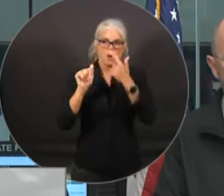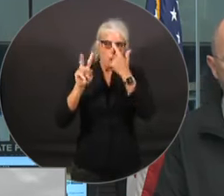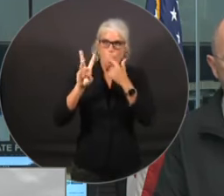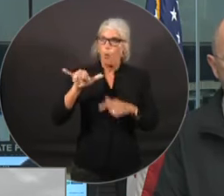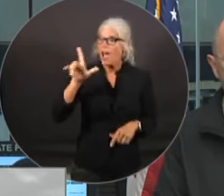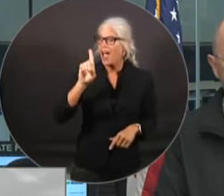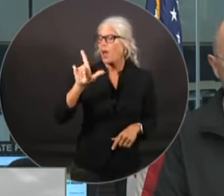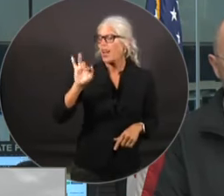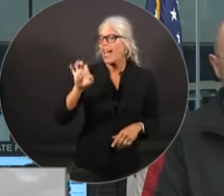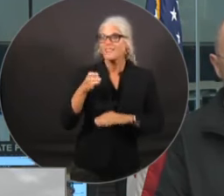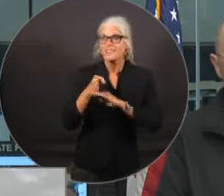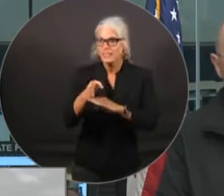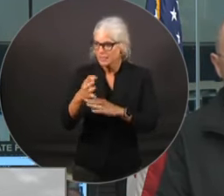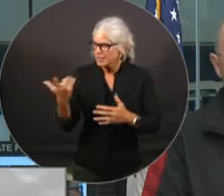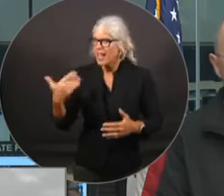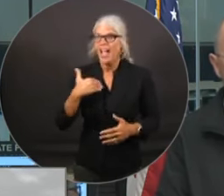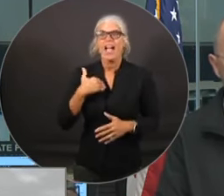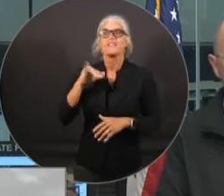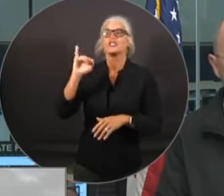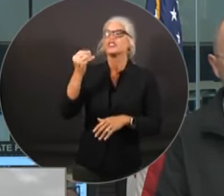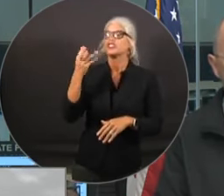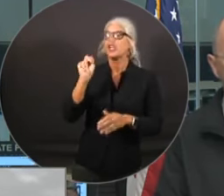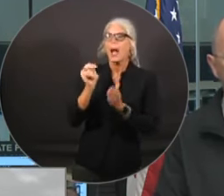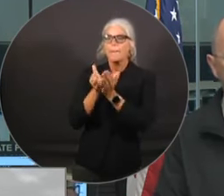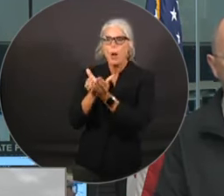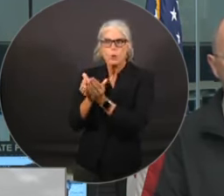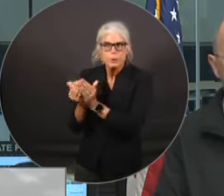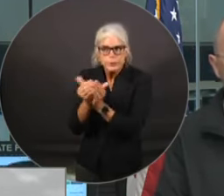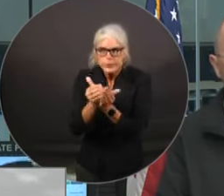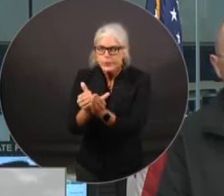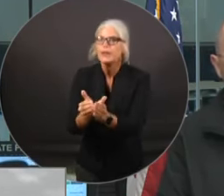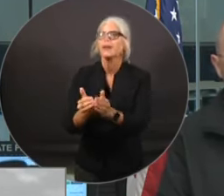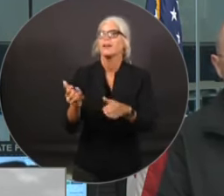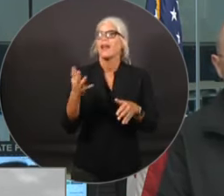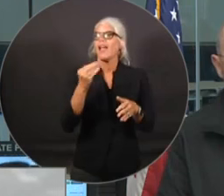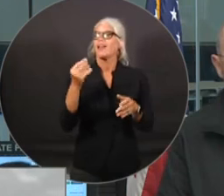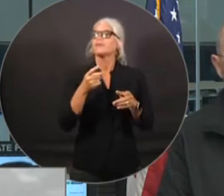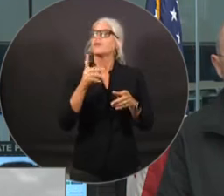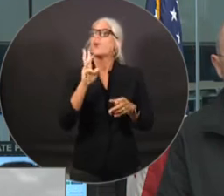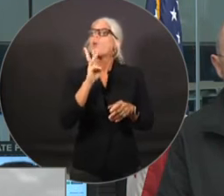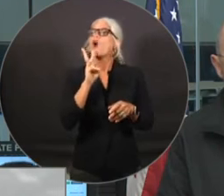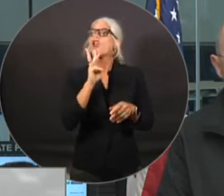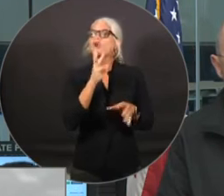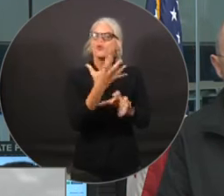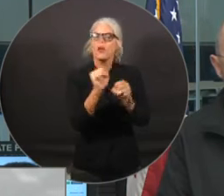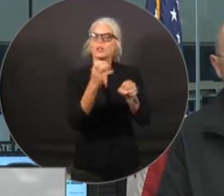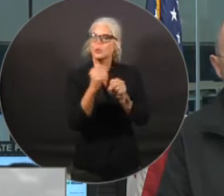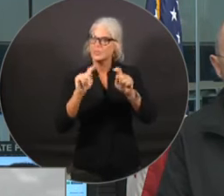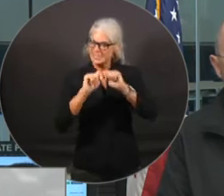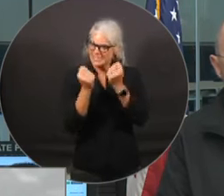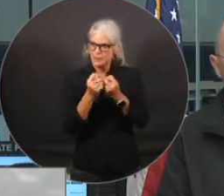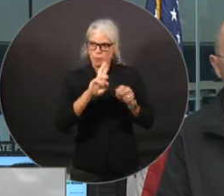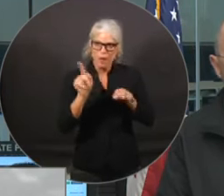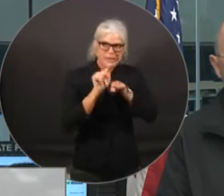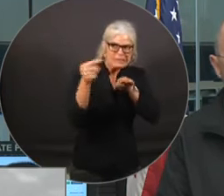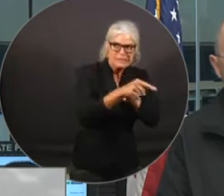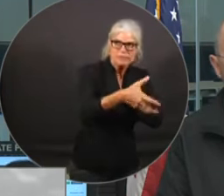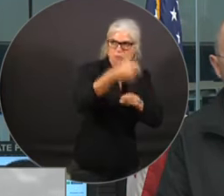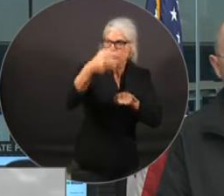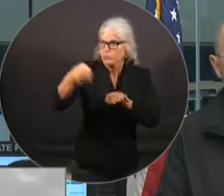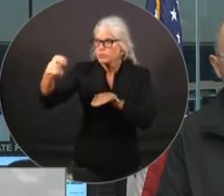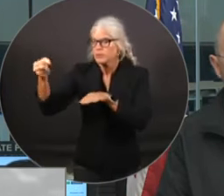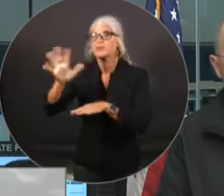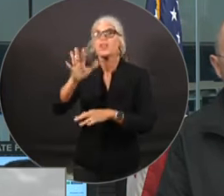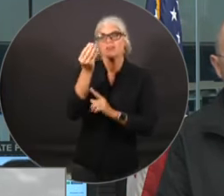John boats. And we have 12 swift water rescue teams. Uh, uh, uh, outages will occur, so people